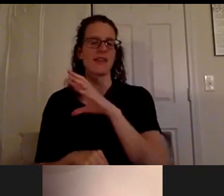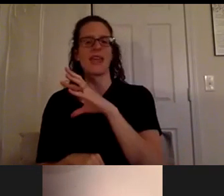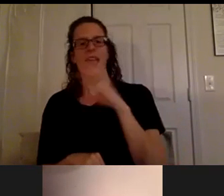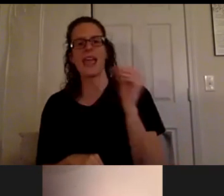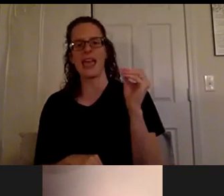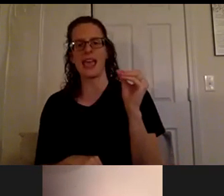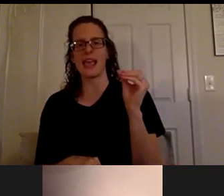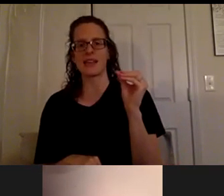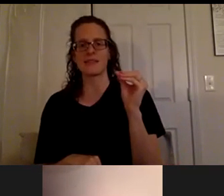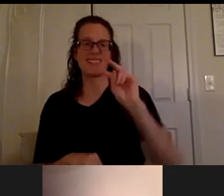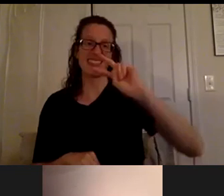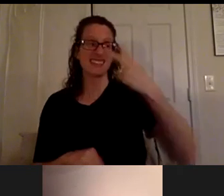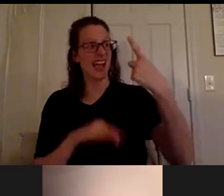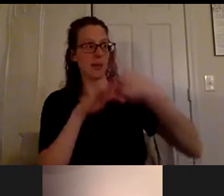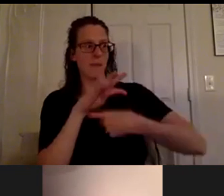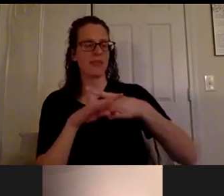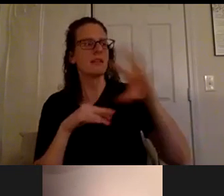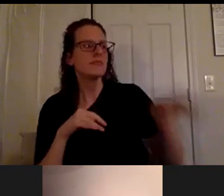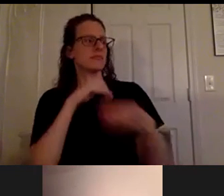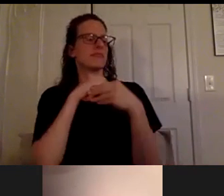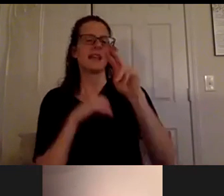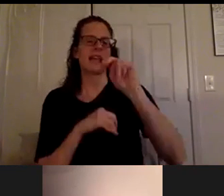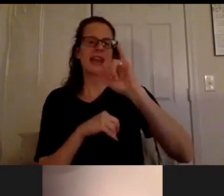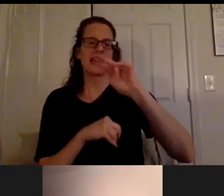And then the second month they could get Ningxia Red.